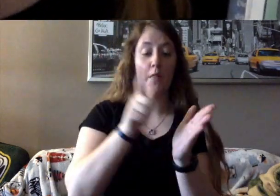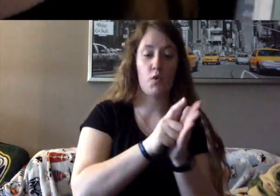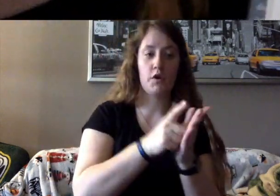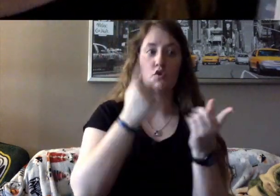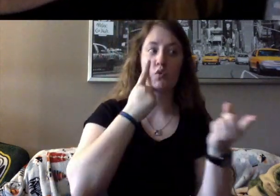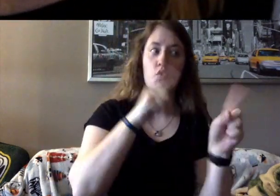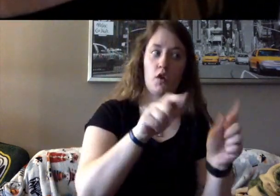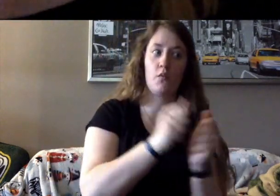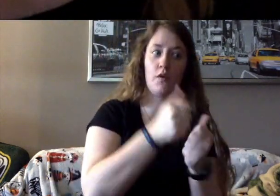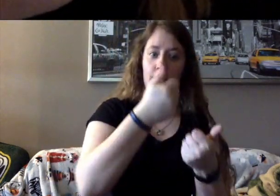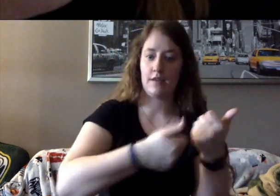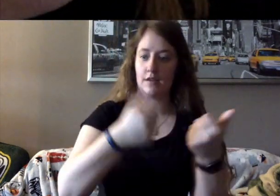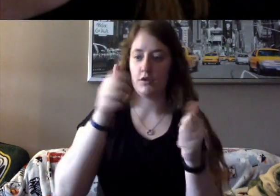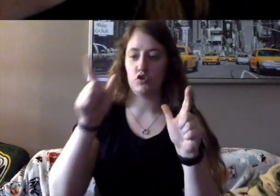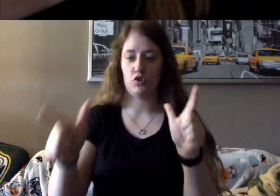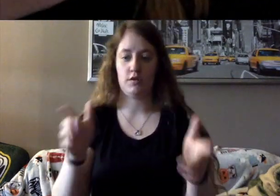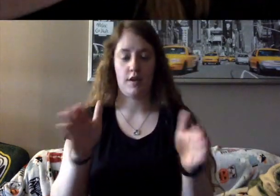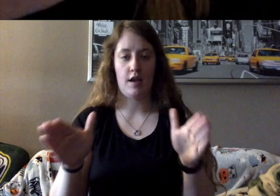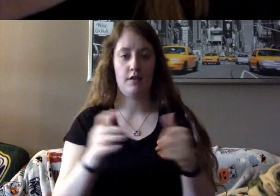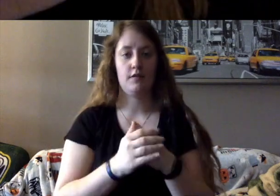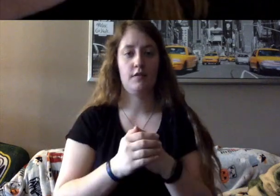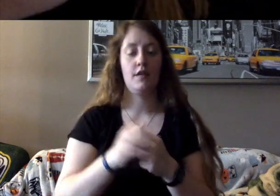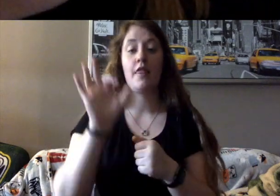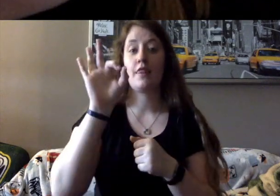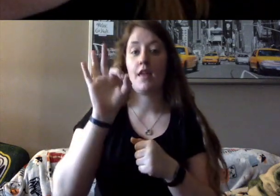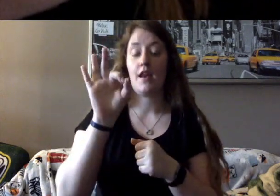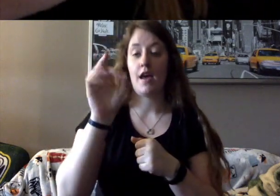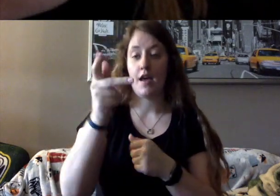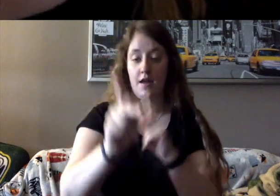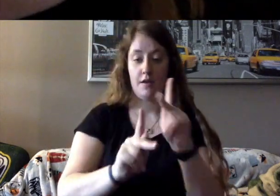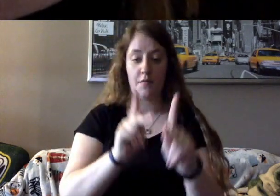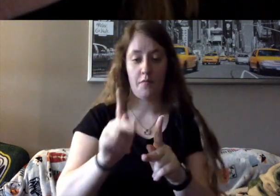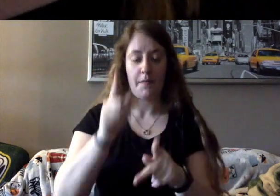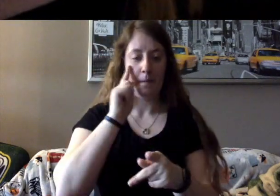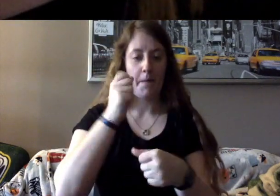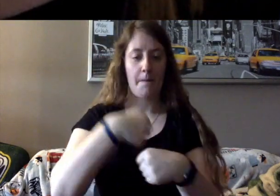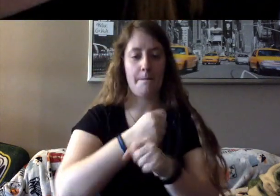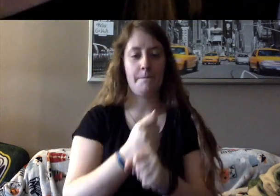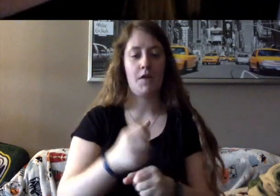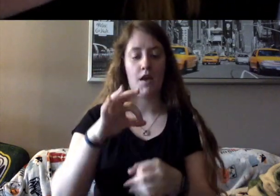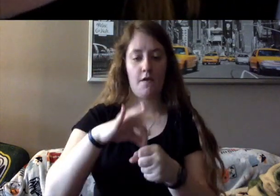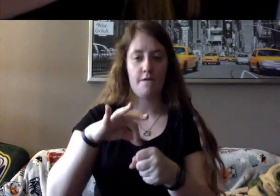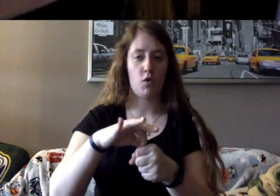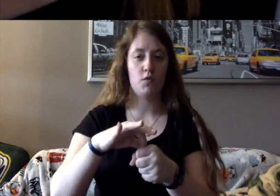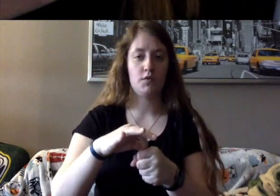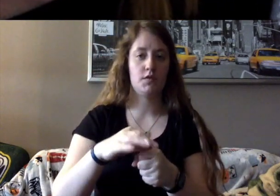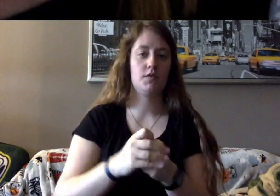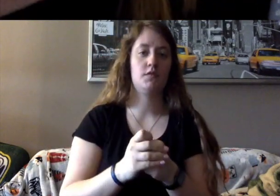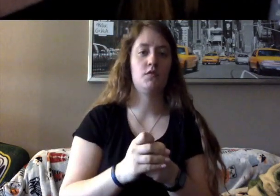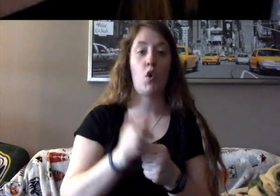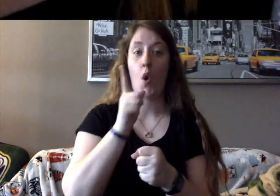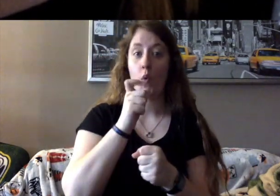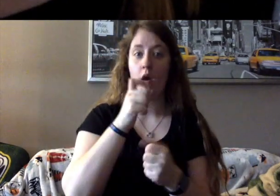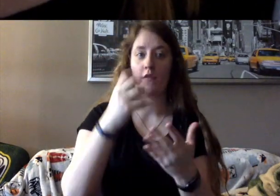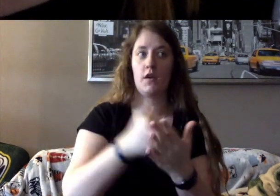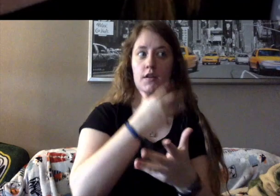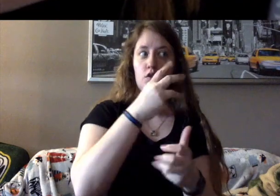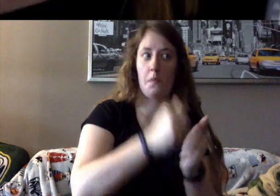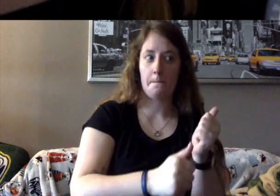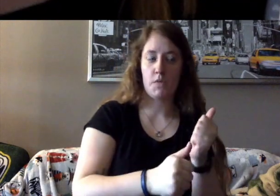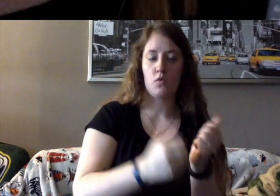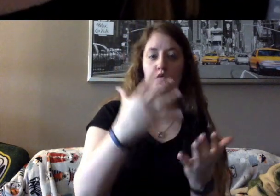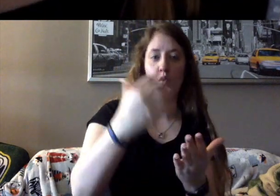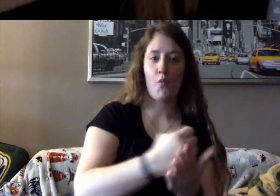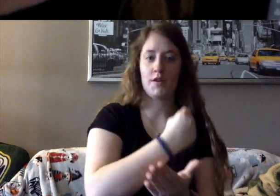justices take a vote. The side that gets the most votes wins the case. The justices who